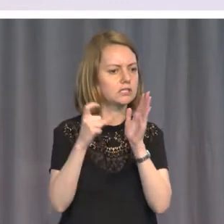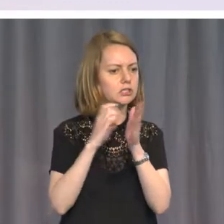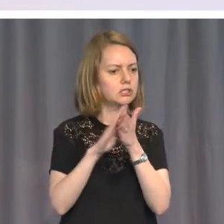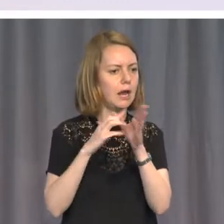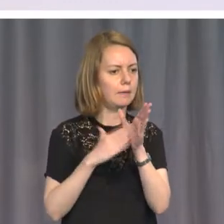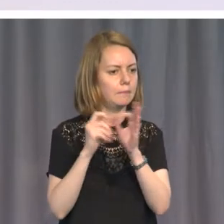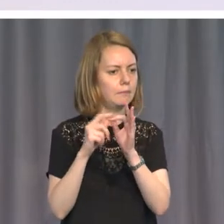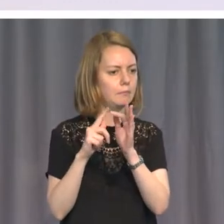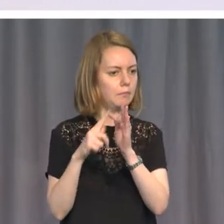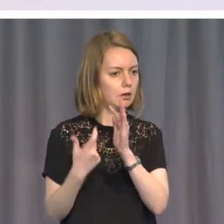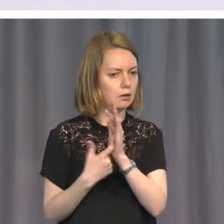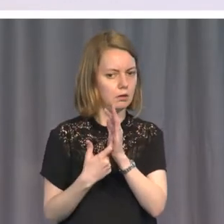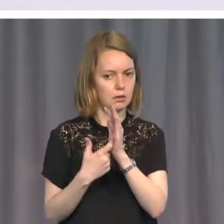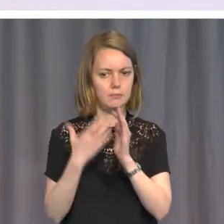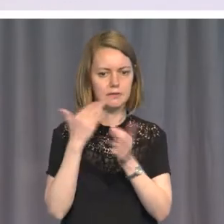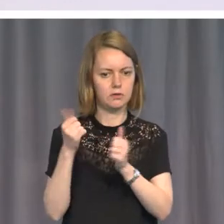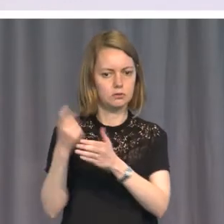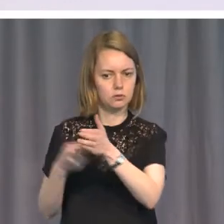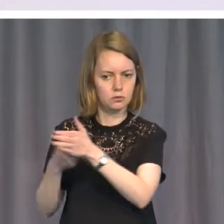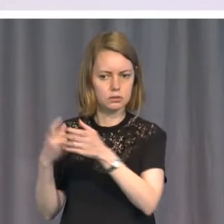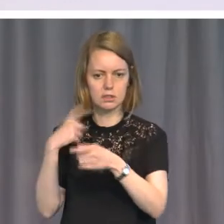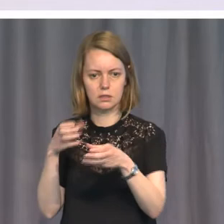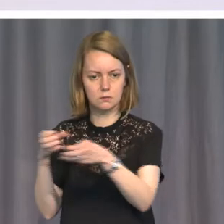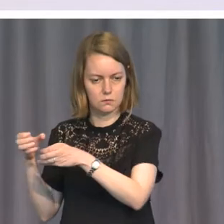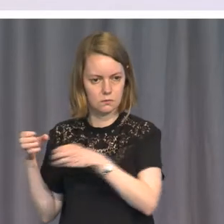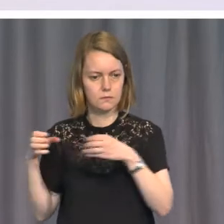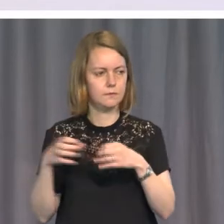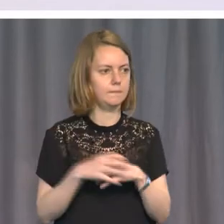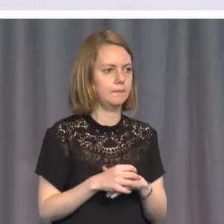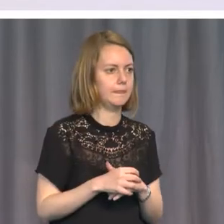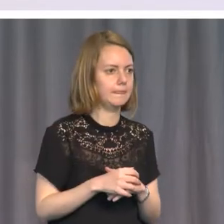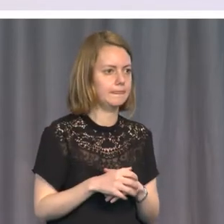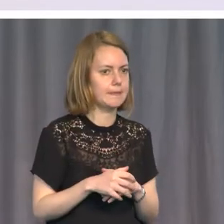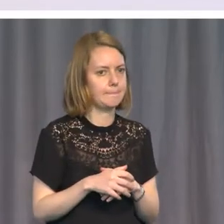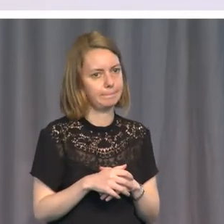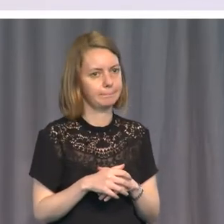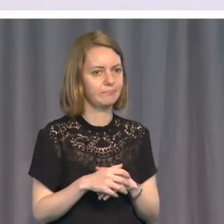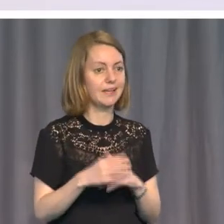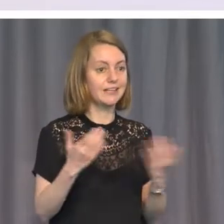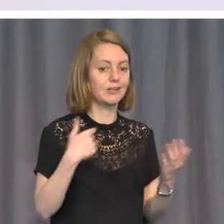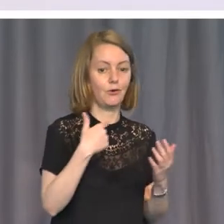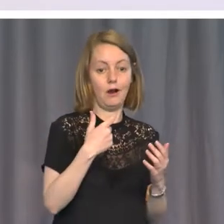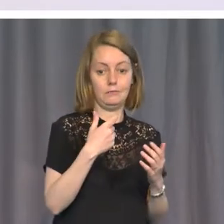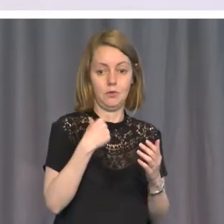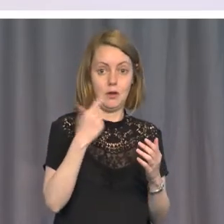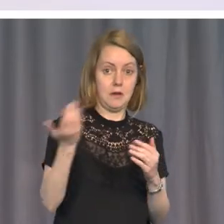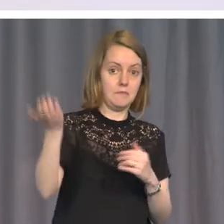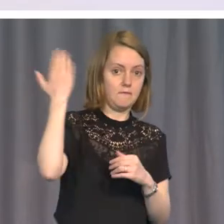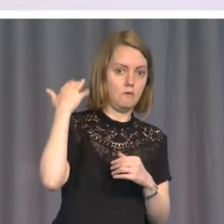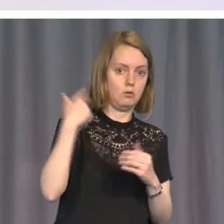human rights law had developed to a stage where instead of Amnesty groveling and writing these begging letters,